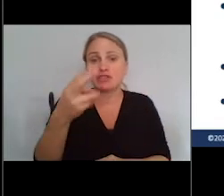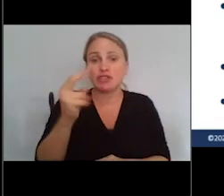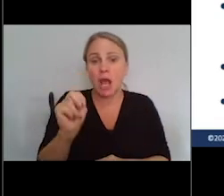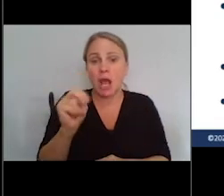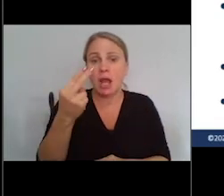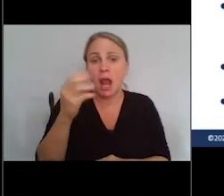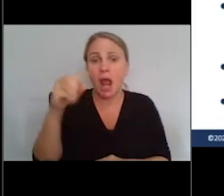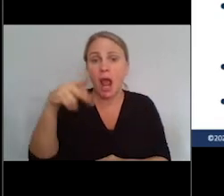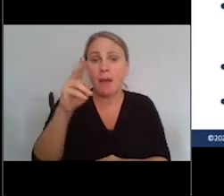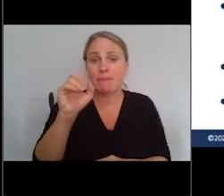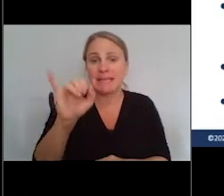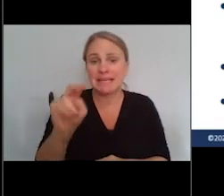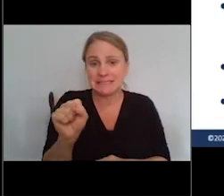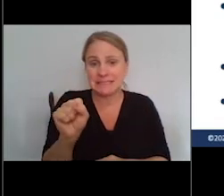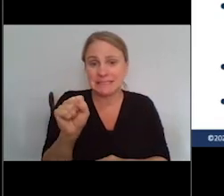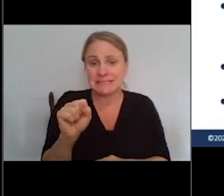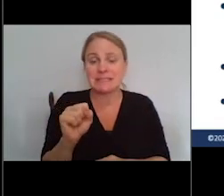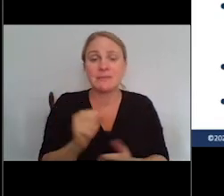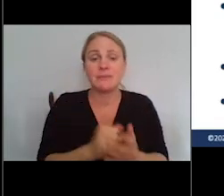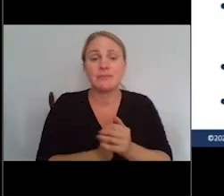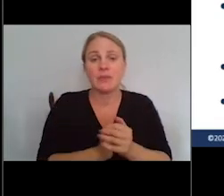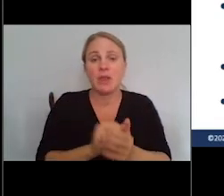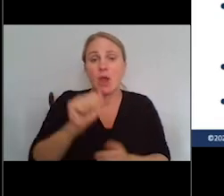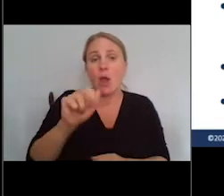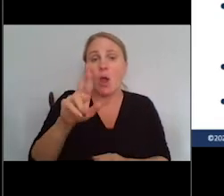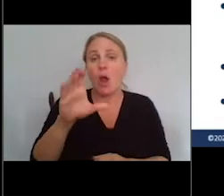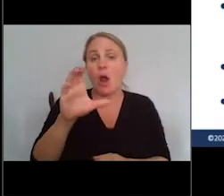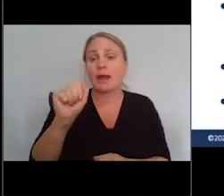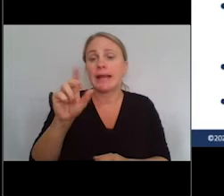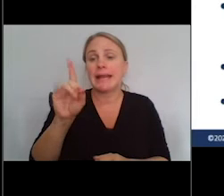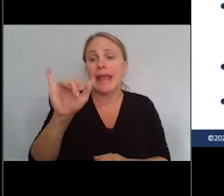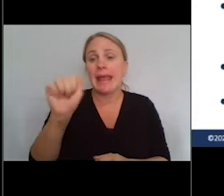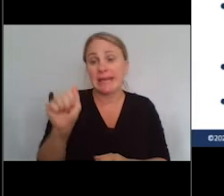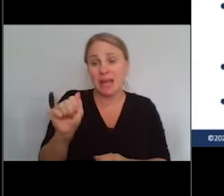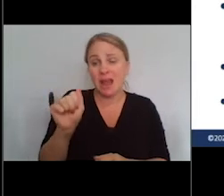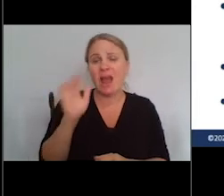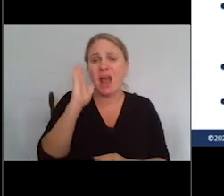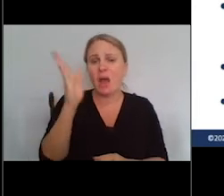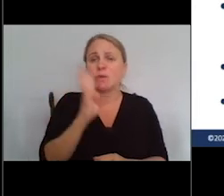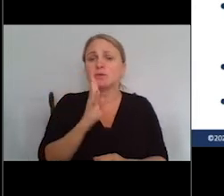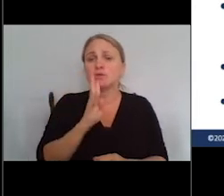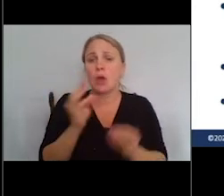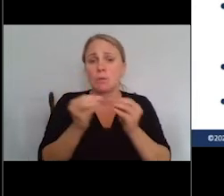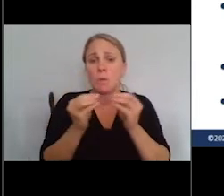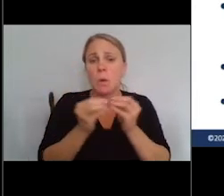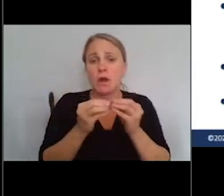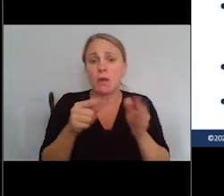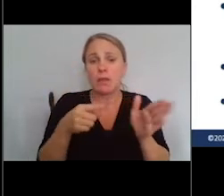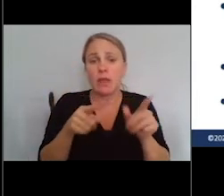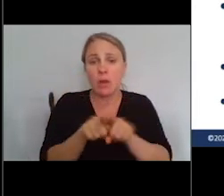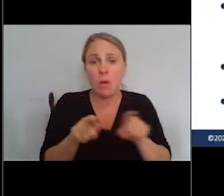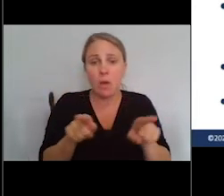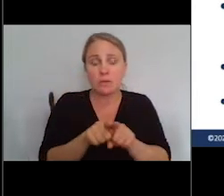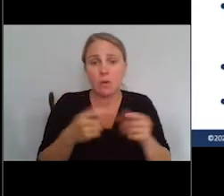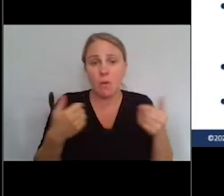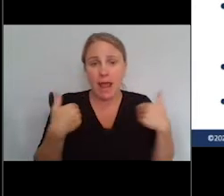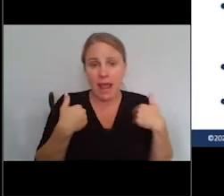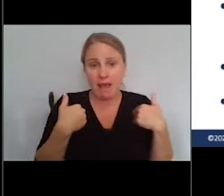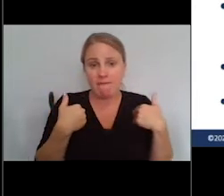aggregators like Arcadia, which I will talk about, there are also payers, and there are also